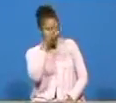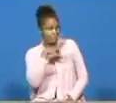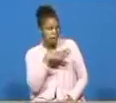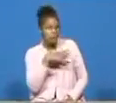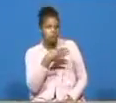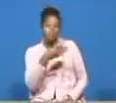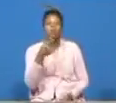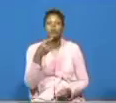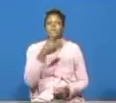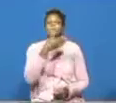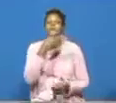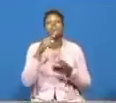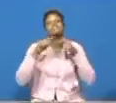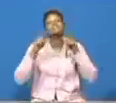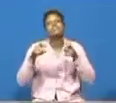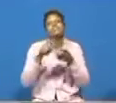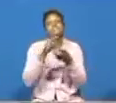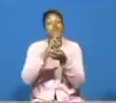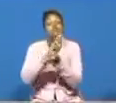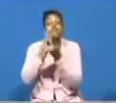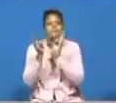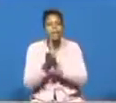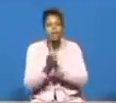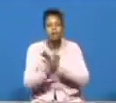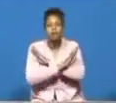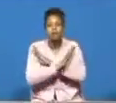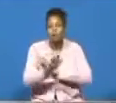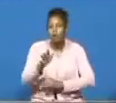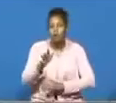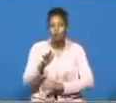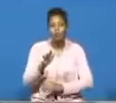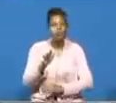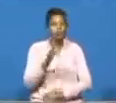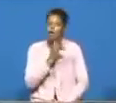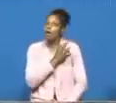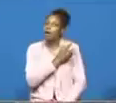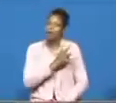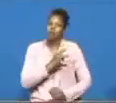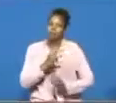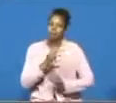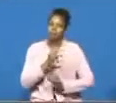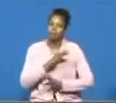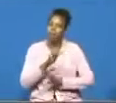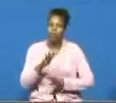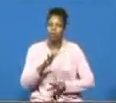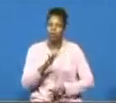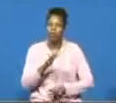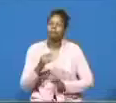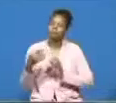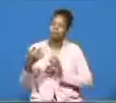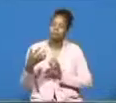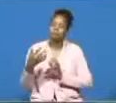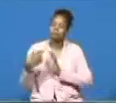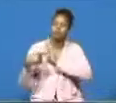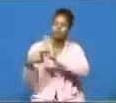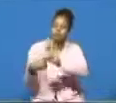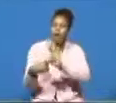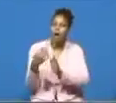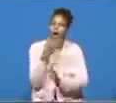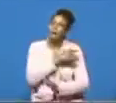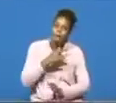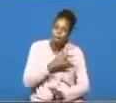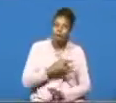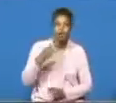don't disregard or being unappreciative of the blessings which god